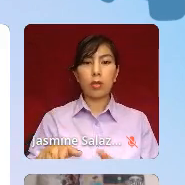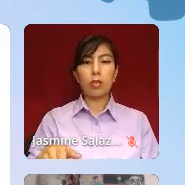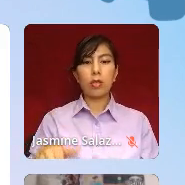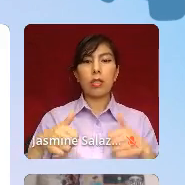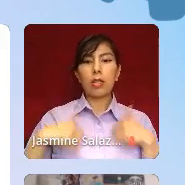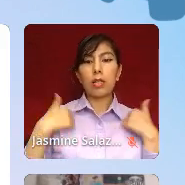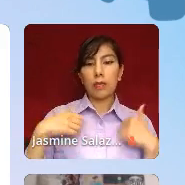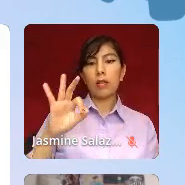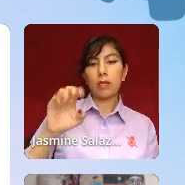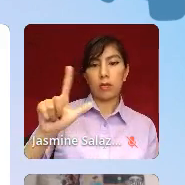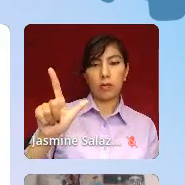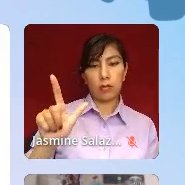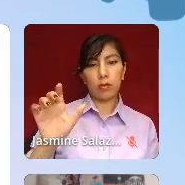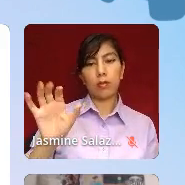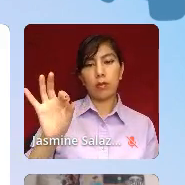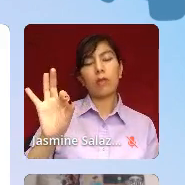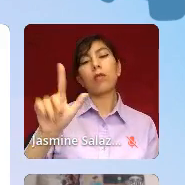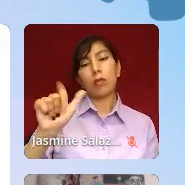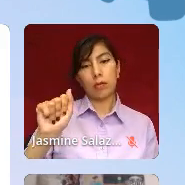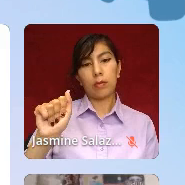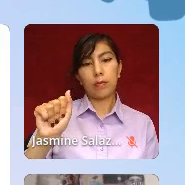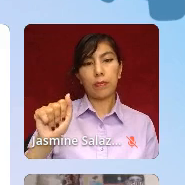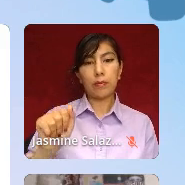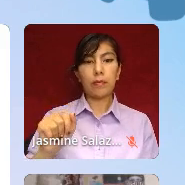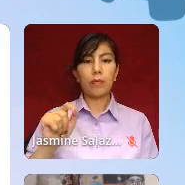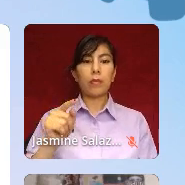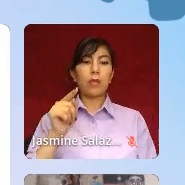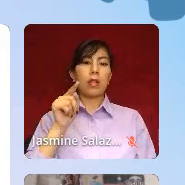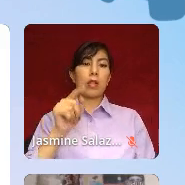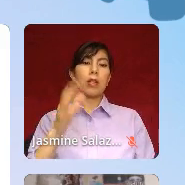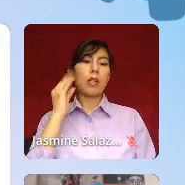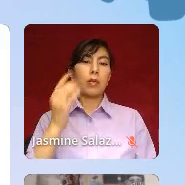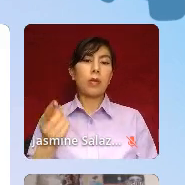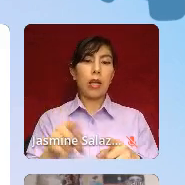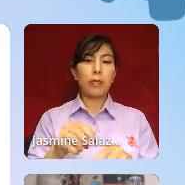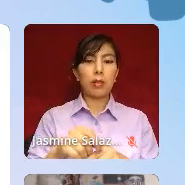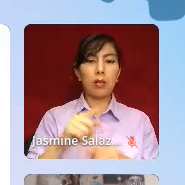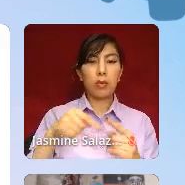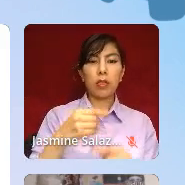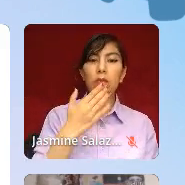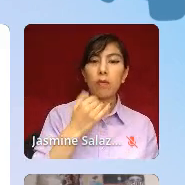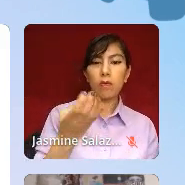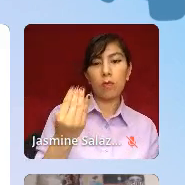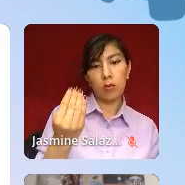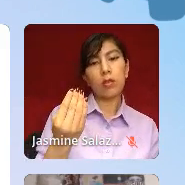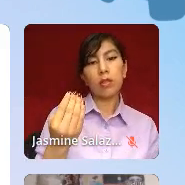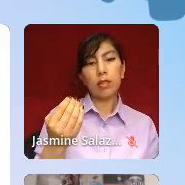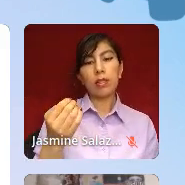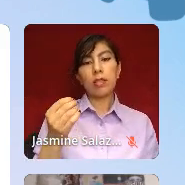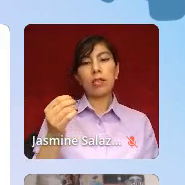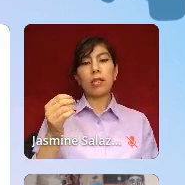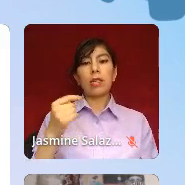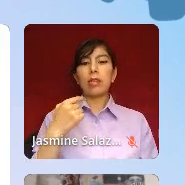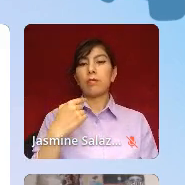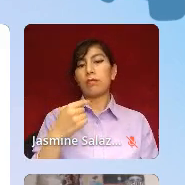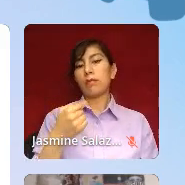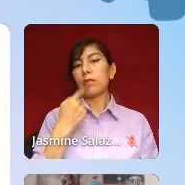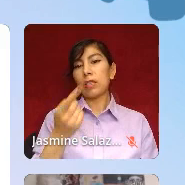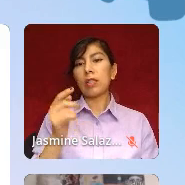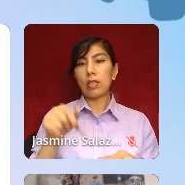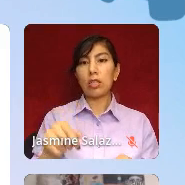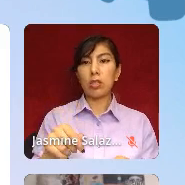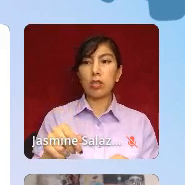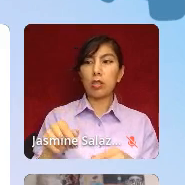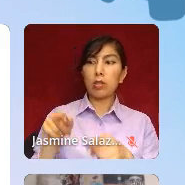involuntary hospitalization happened at 14. And he believes that folks with lived experience should be treated as experts of their care and their survival and